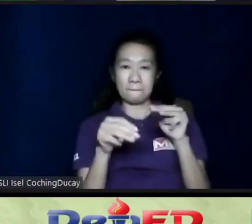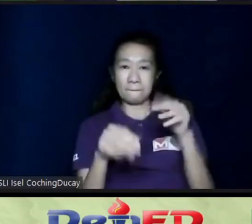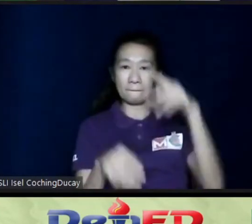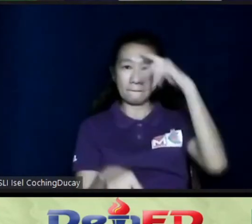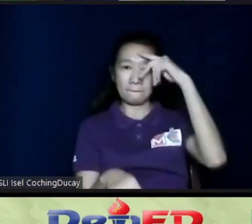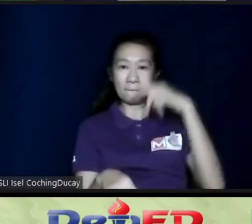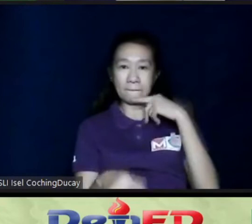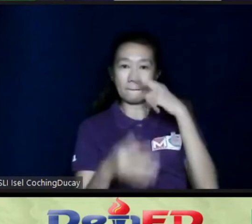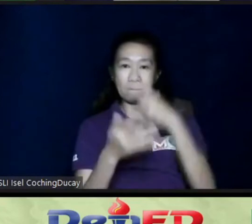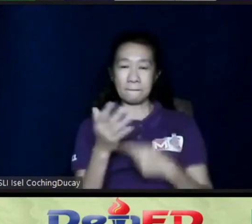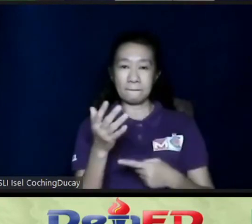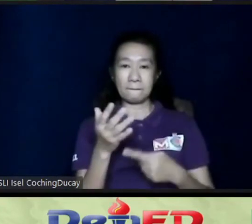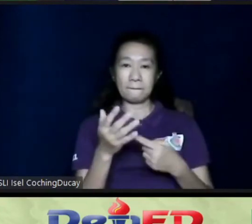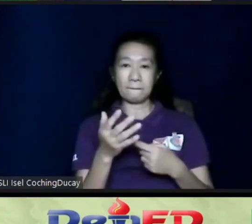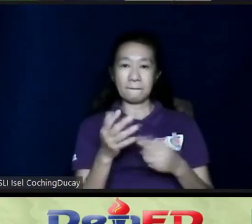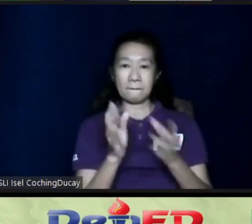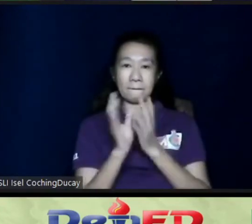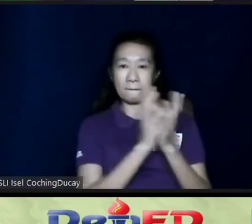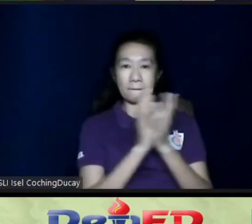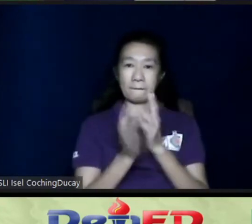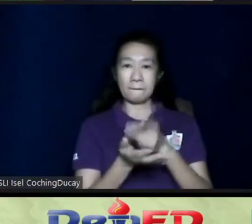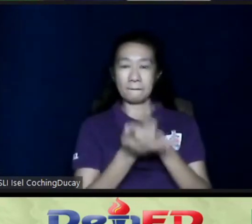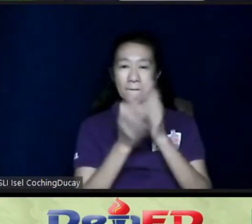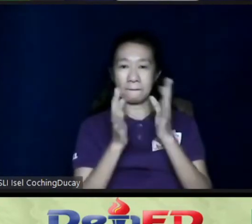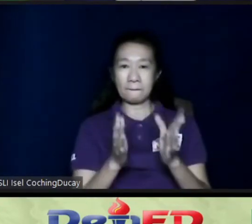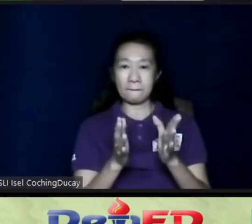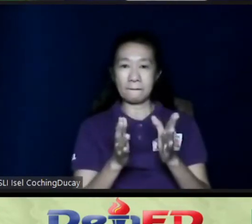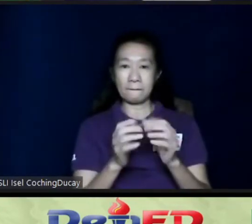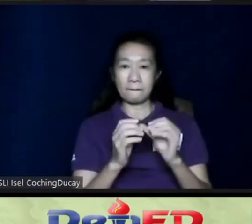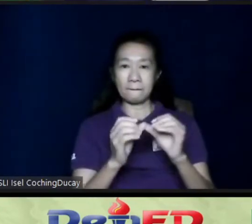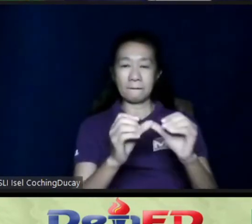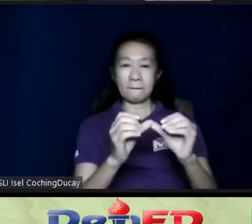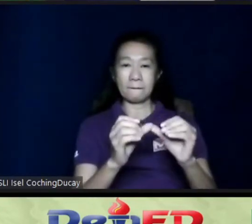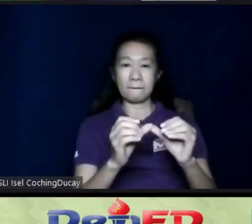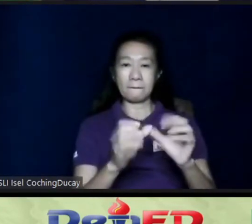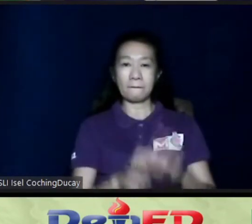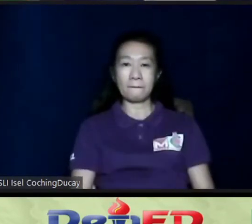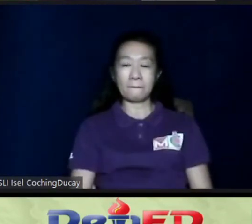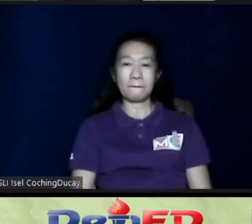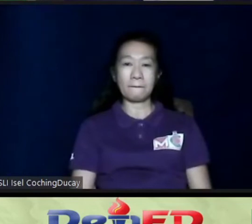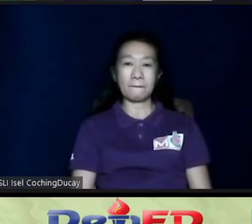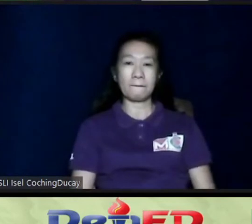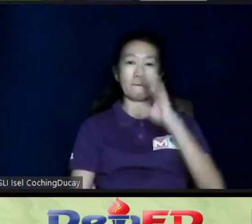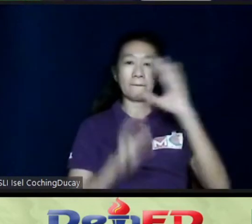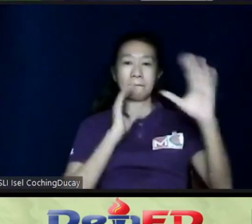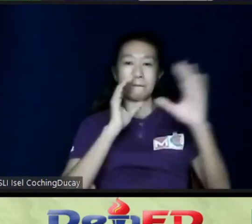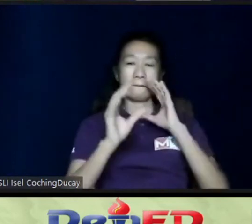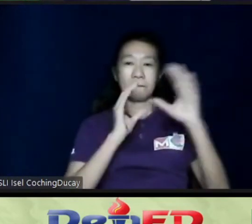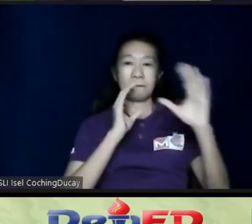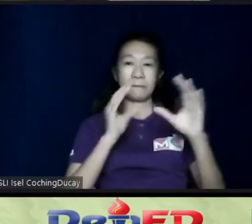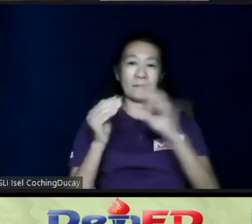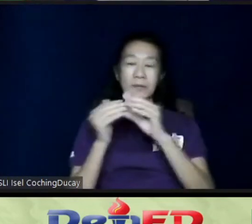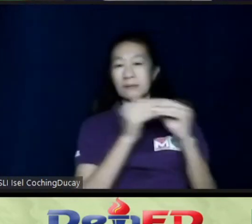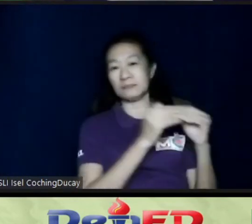is for these community helpers to maintain constant communication, guidance,